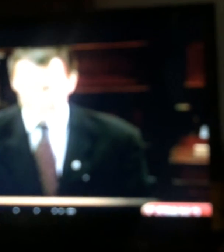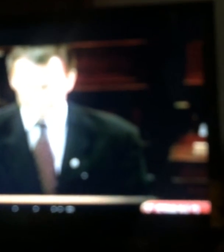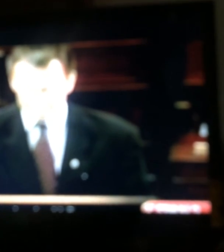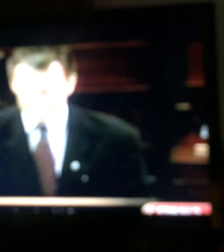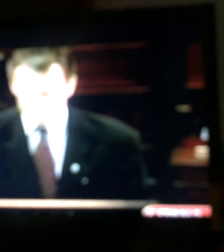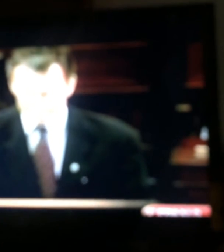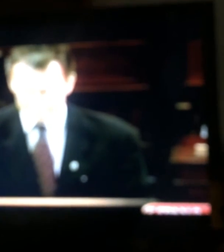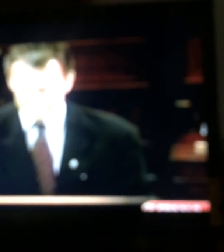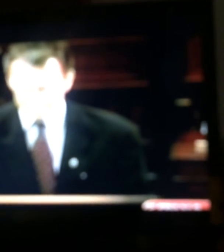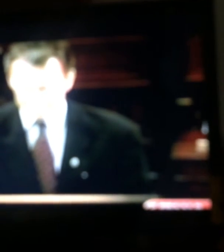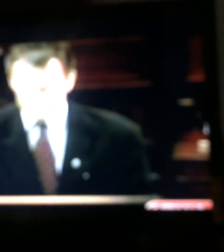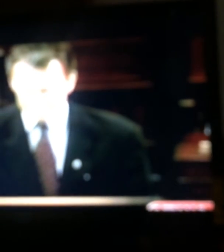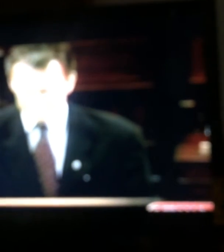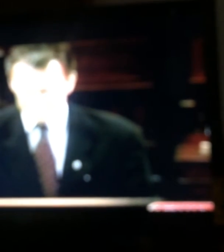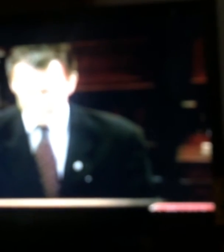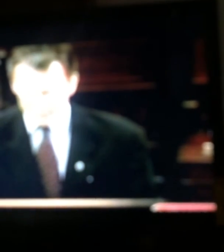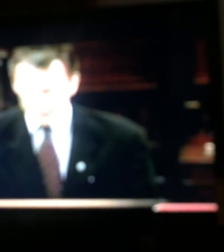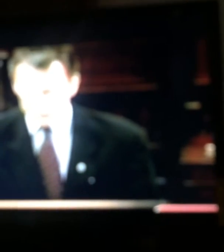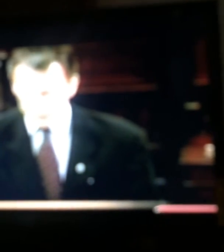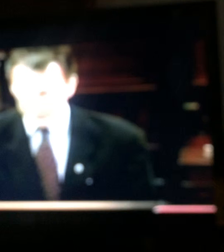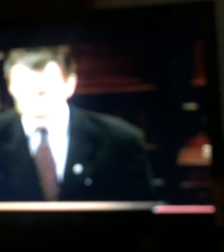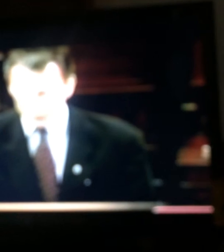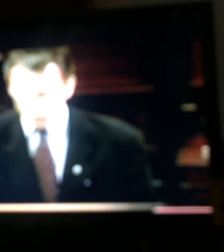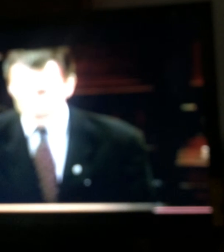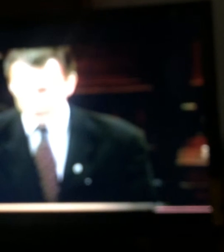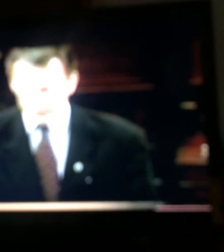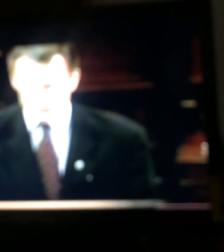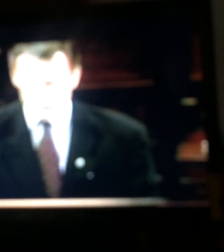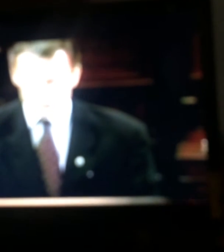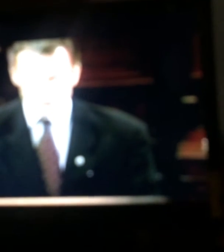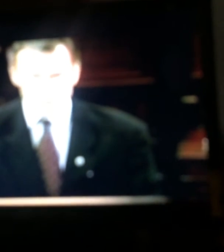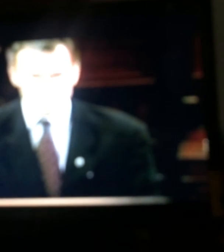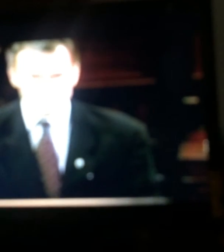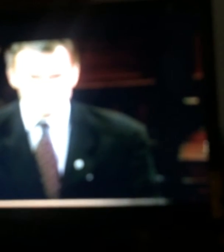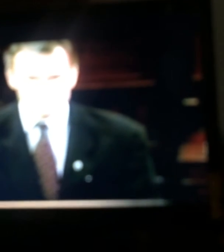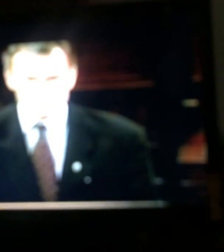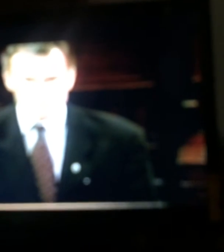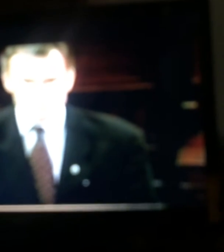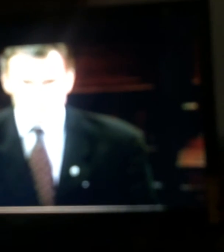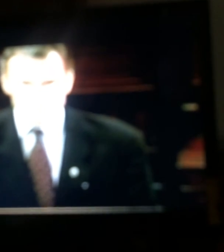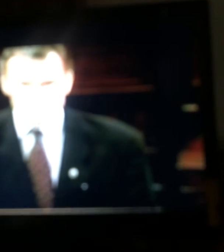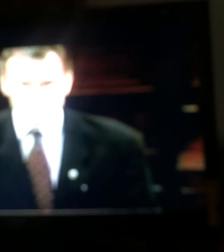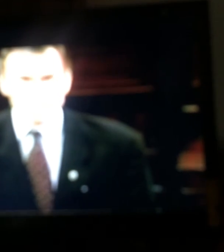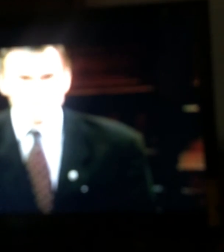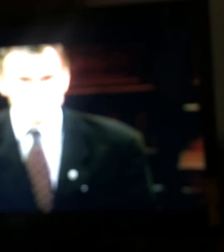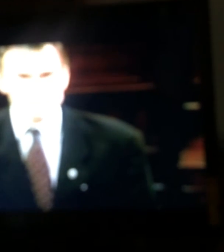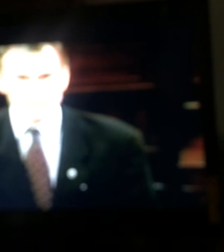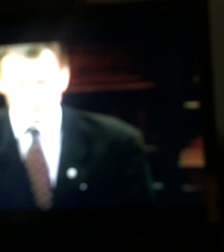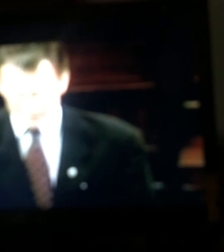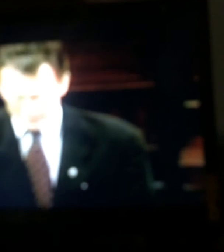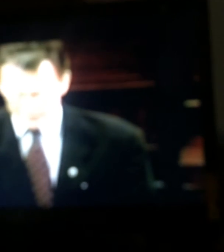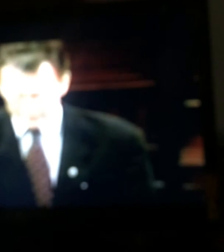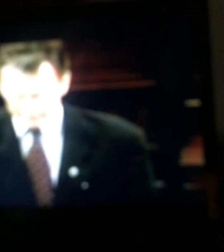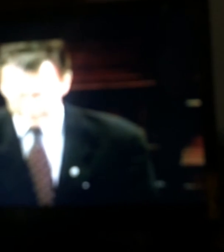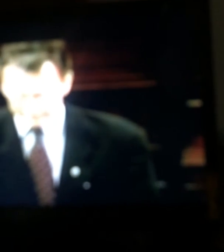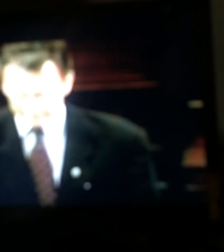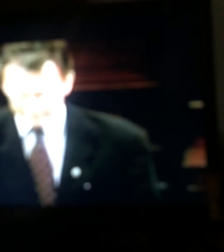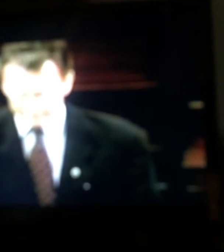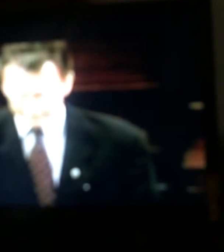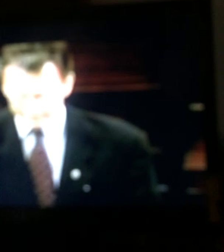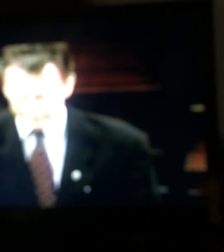Isaiah that I think speaks to all of us at times like this.